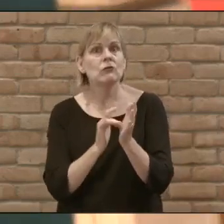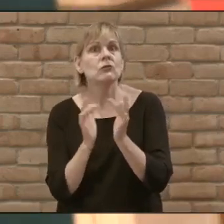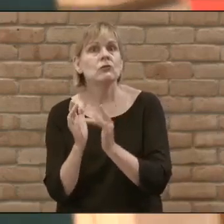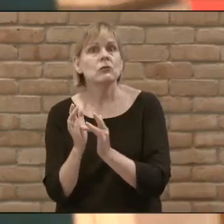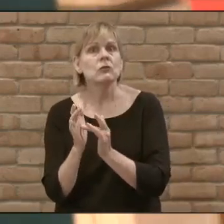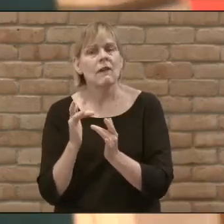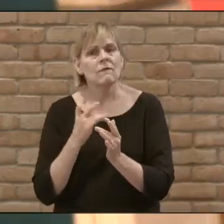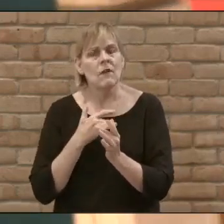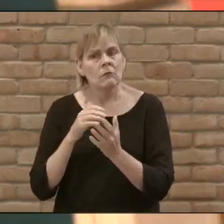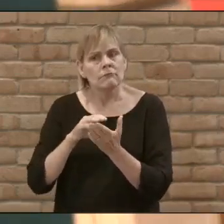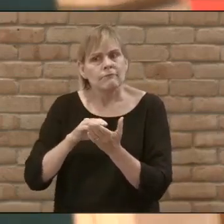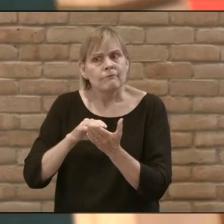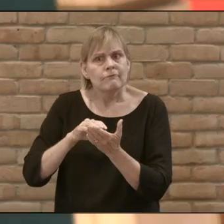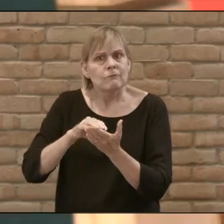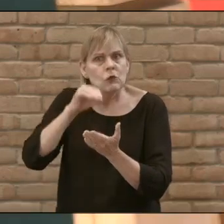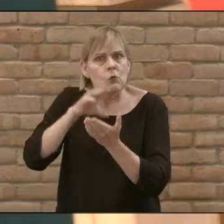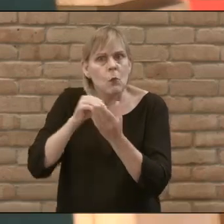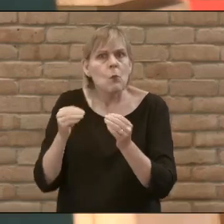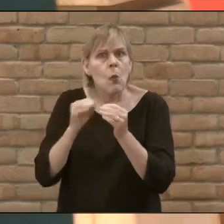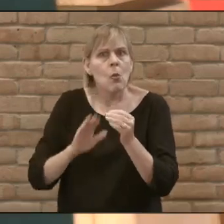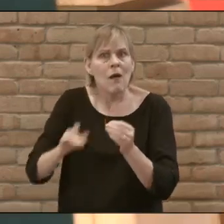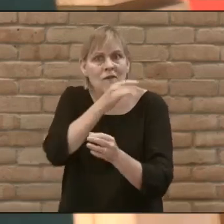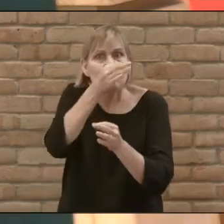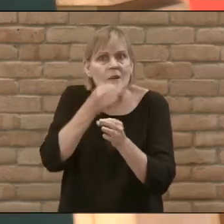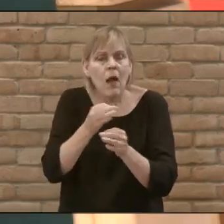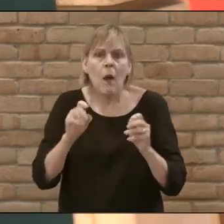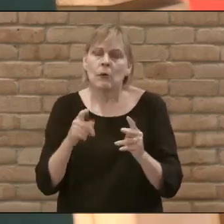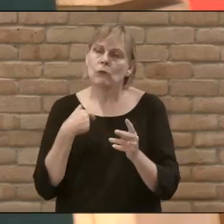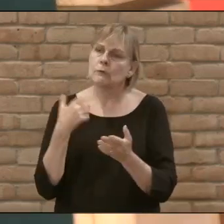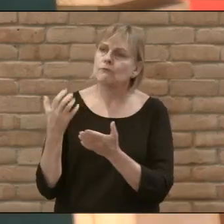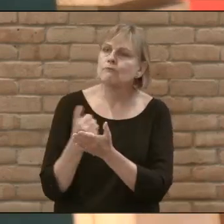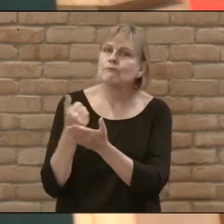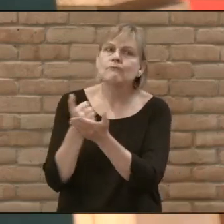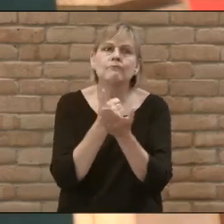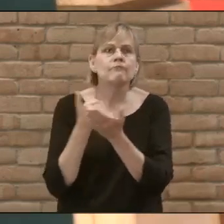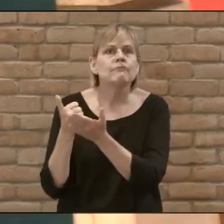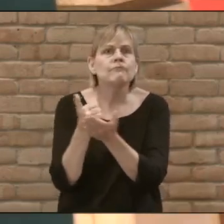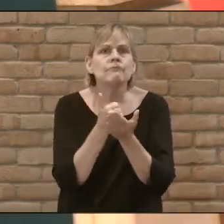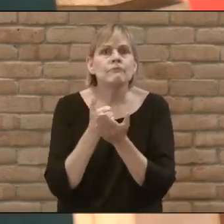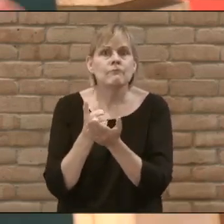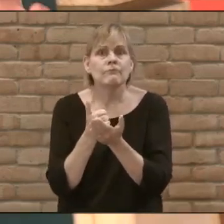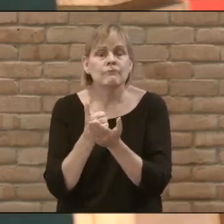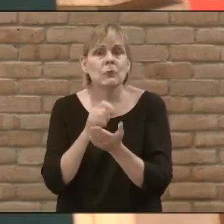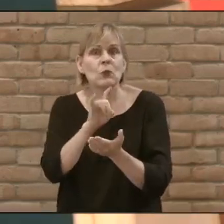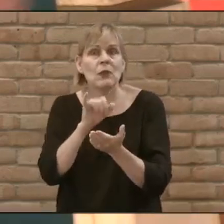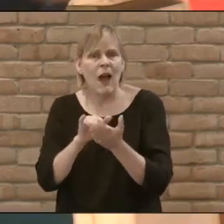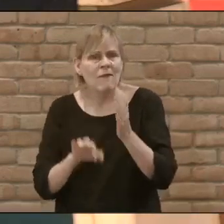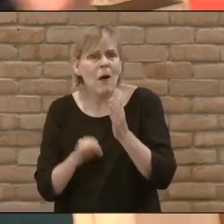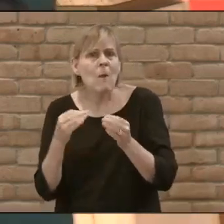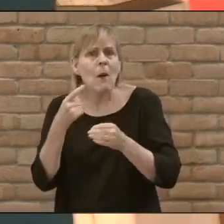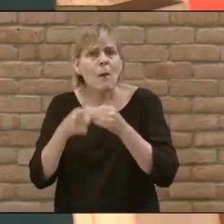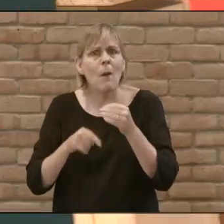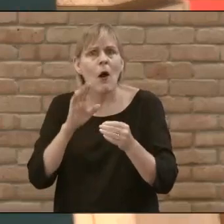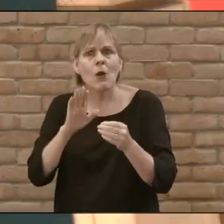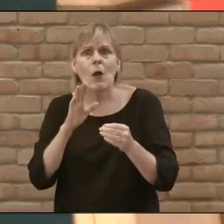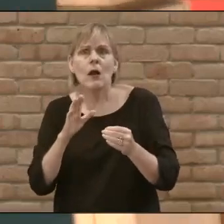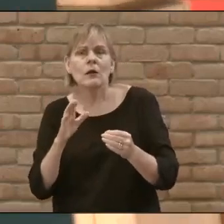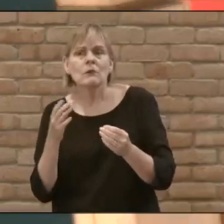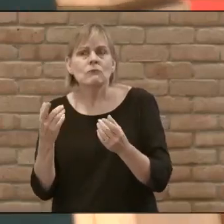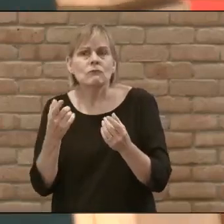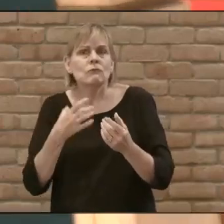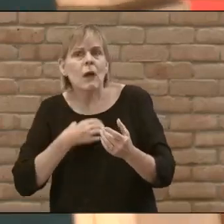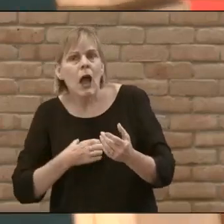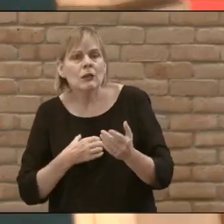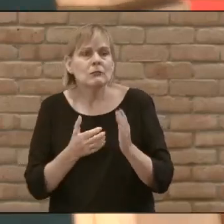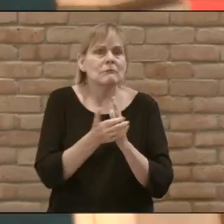be growing in their faith And this is an opportunity for us to help you get there And you can find out more about your passions Your talents,